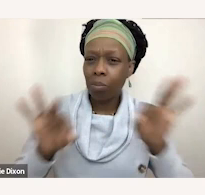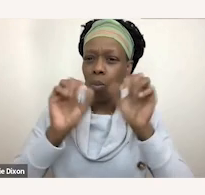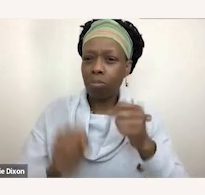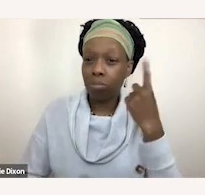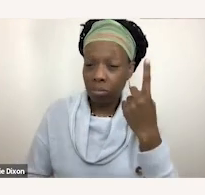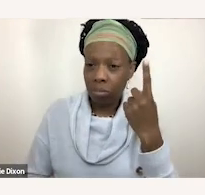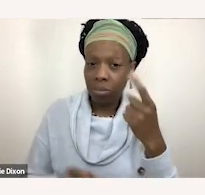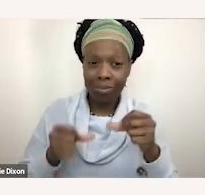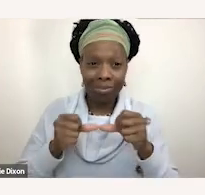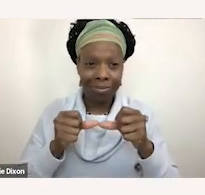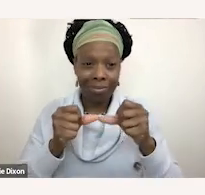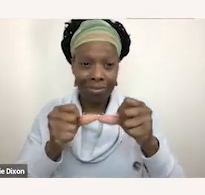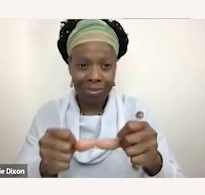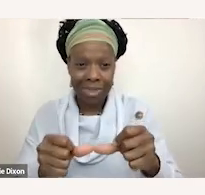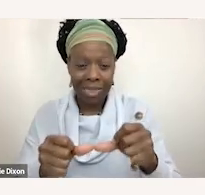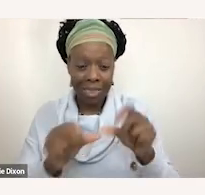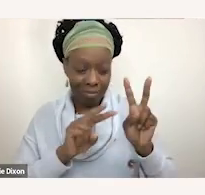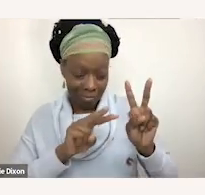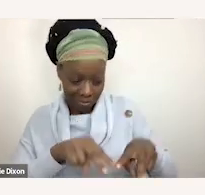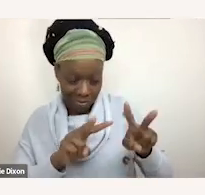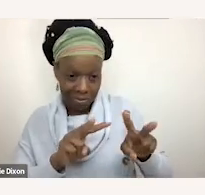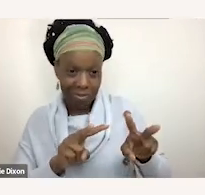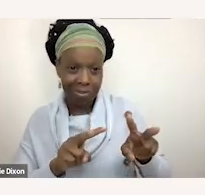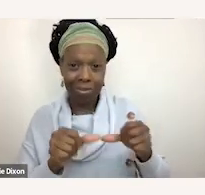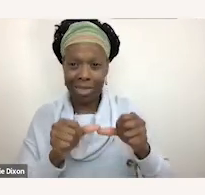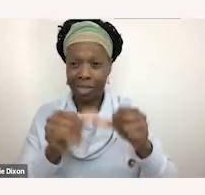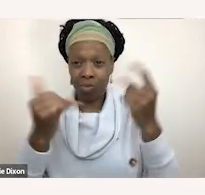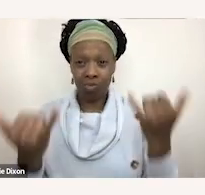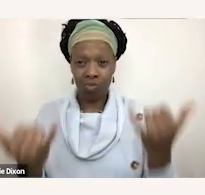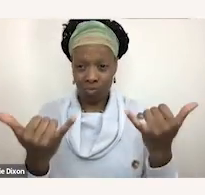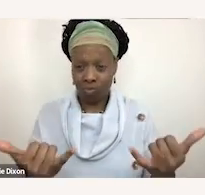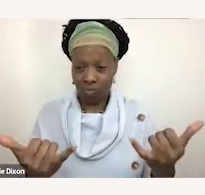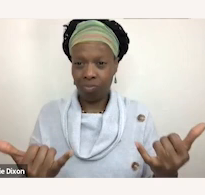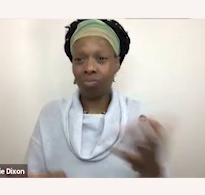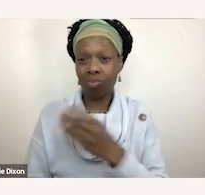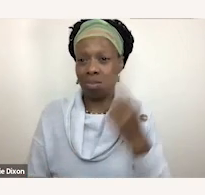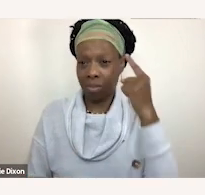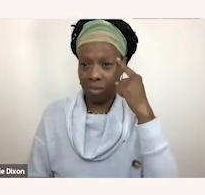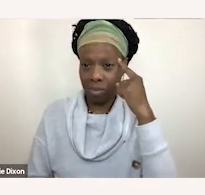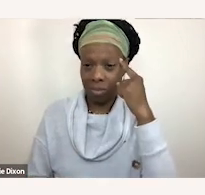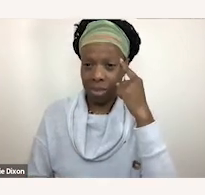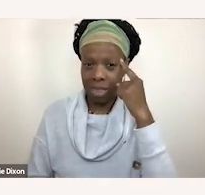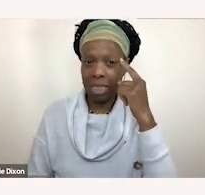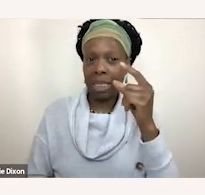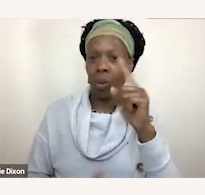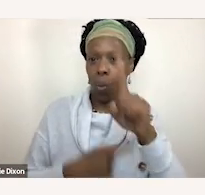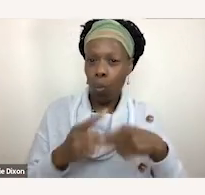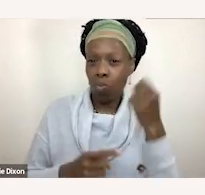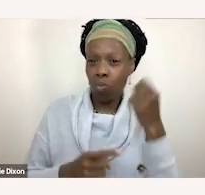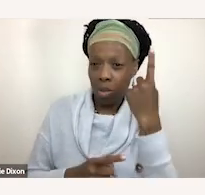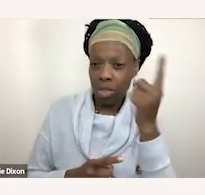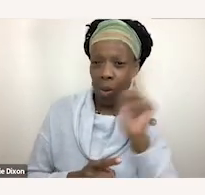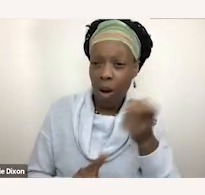of this stigma actually it's still here today and I think you know understanding where it's come from